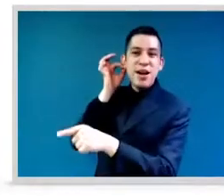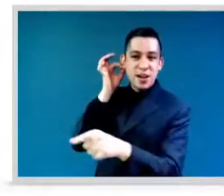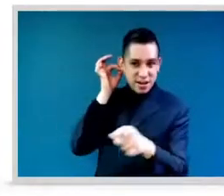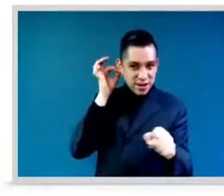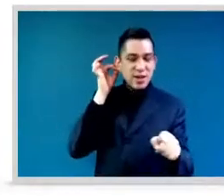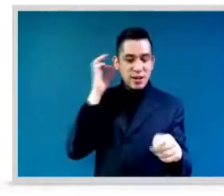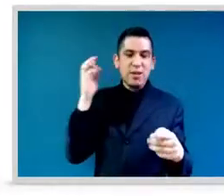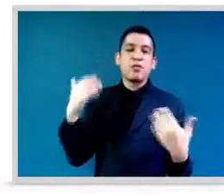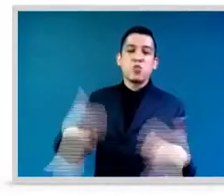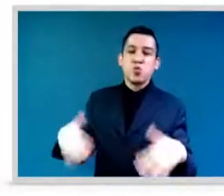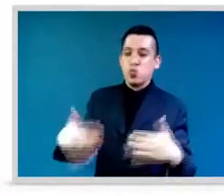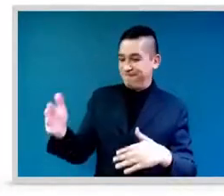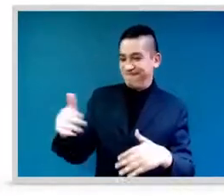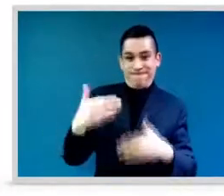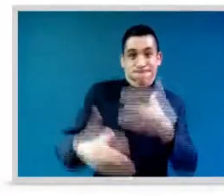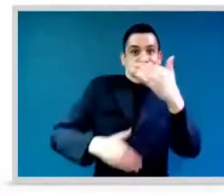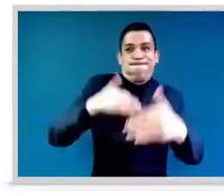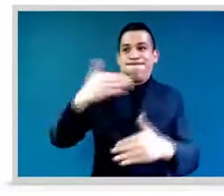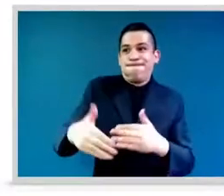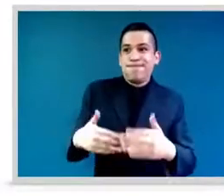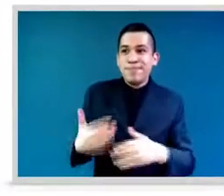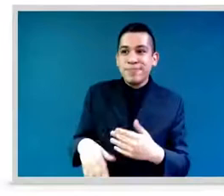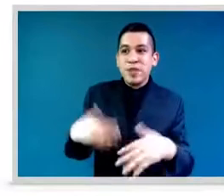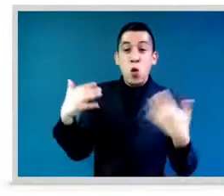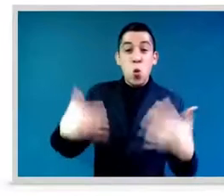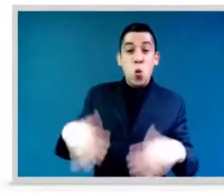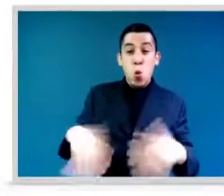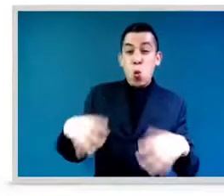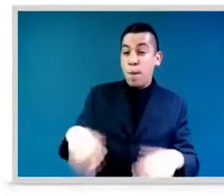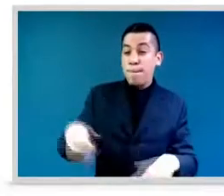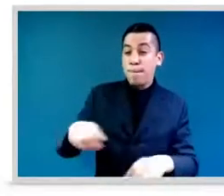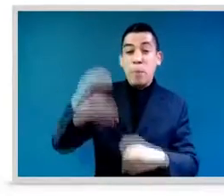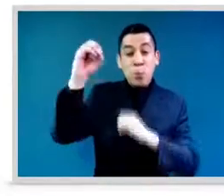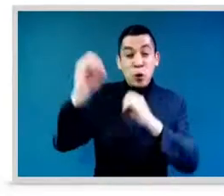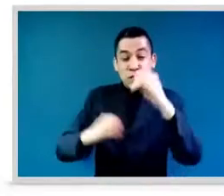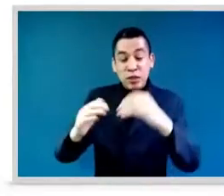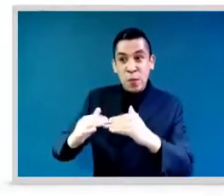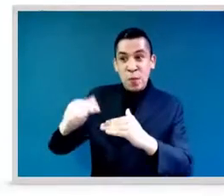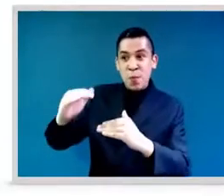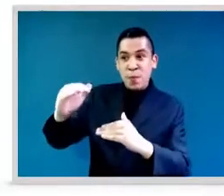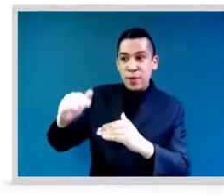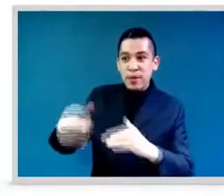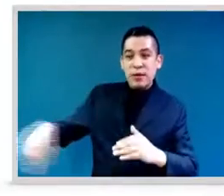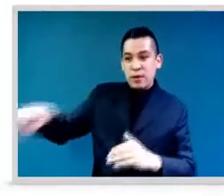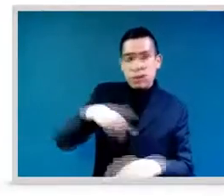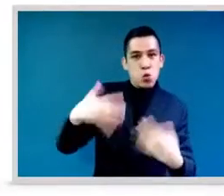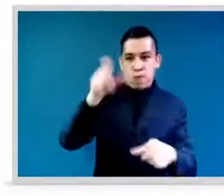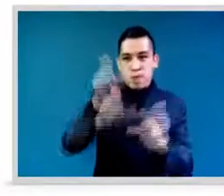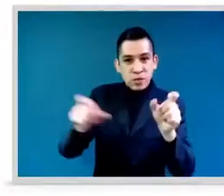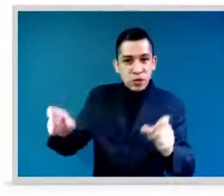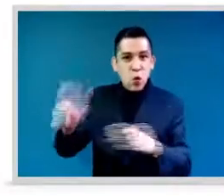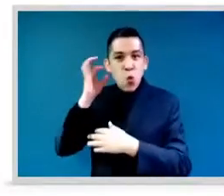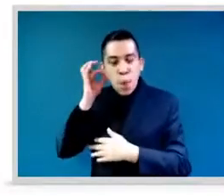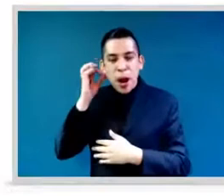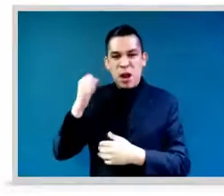And we are working, and we are doing things. And it's up to us to recognize those women, to see them, to understand what the issues are that we